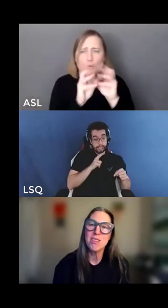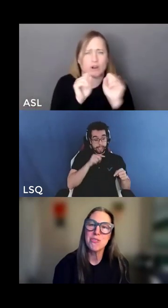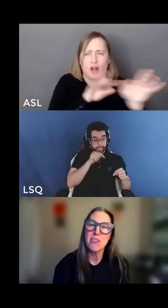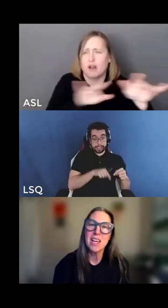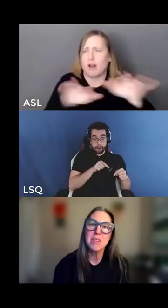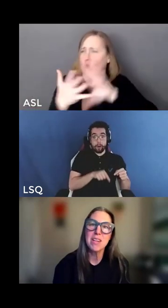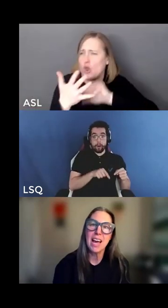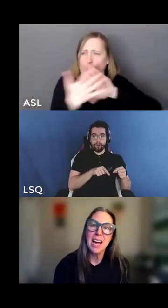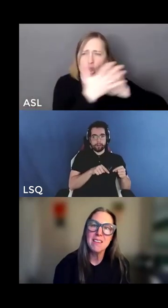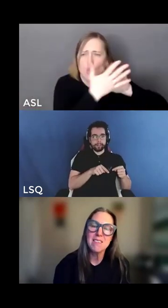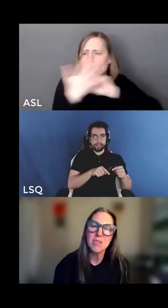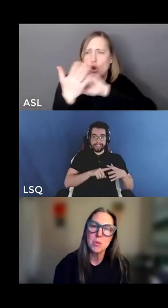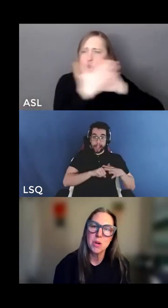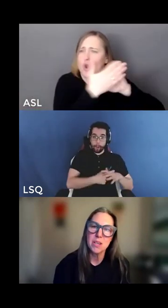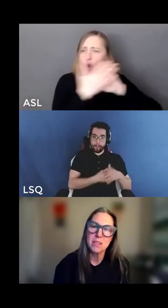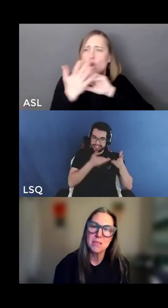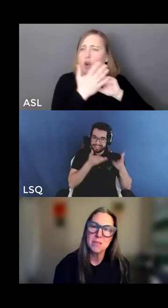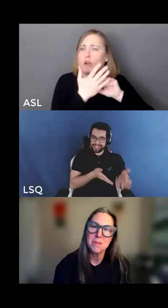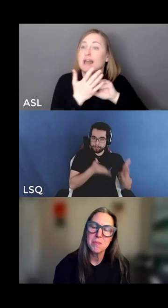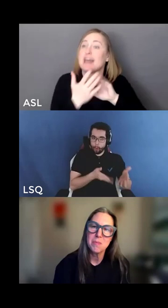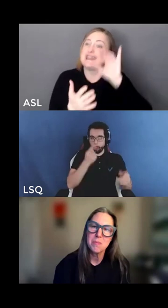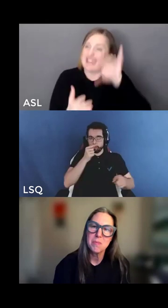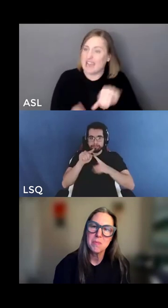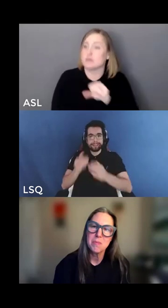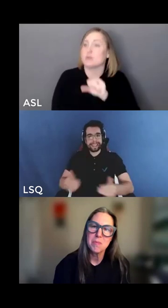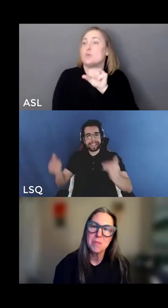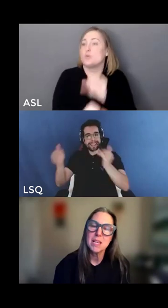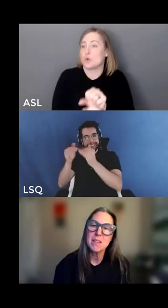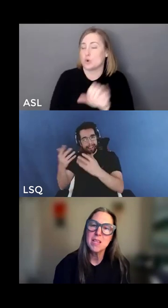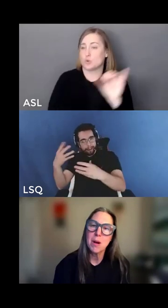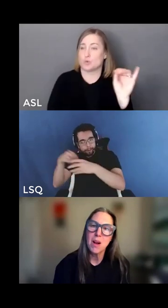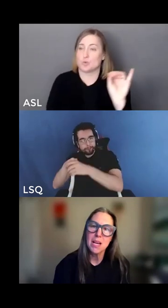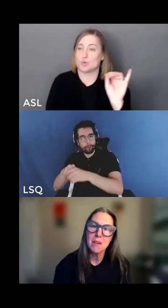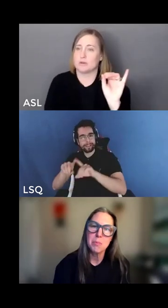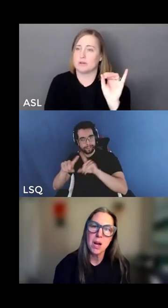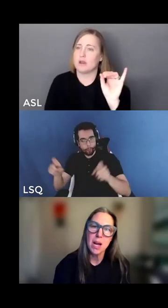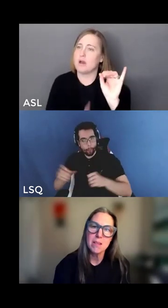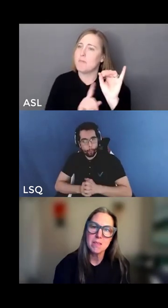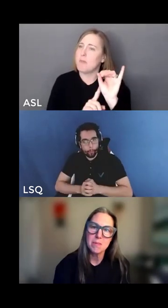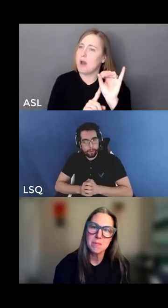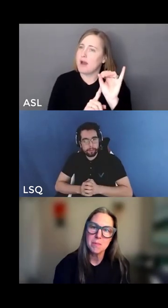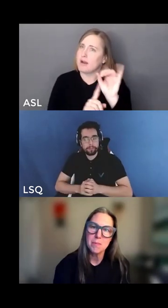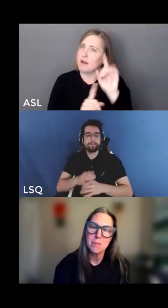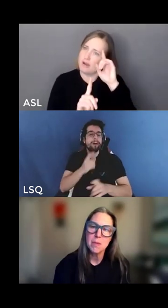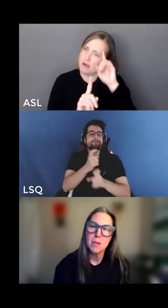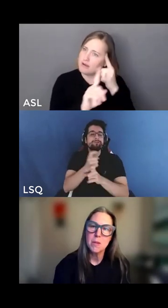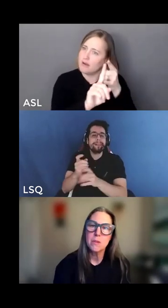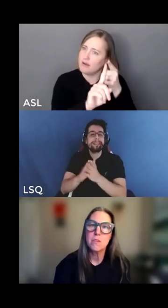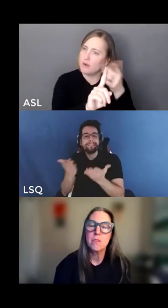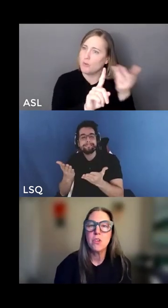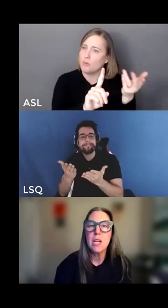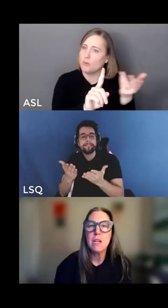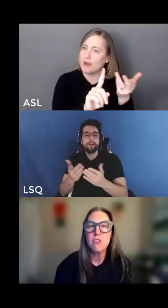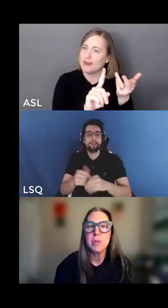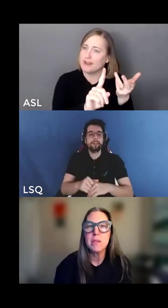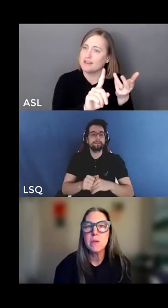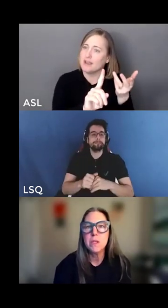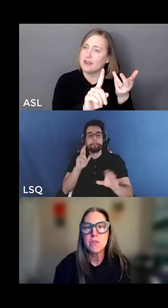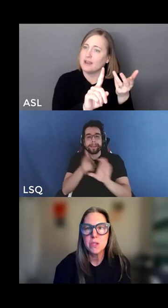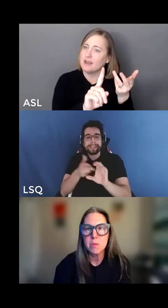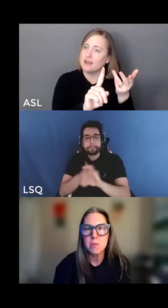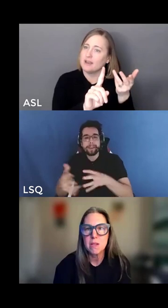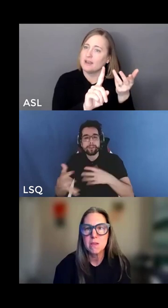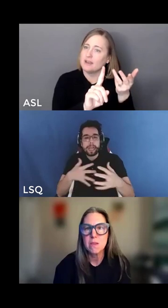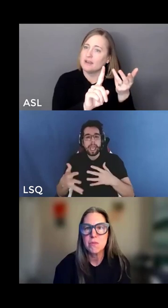learning is framed as the work but let's keep our eye on the prize which is to change the